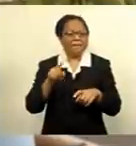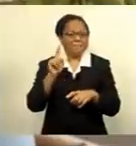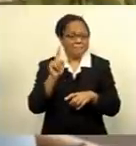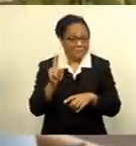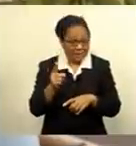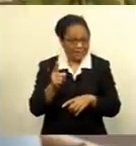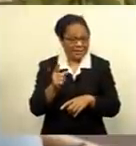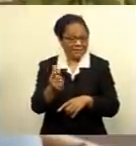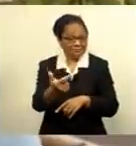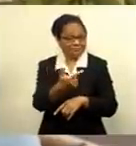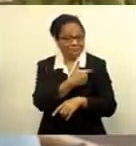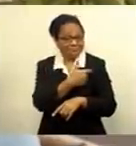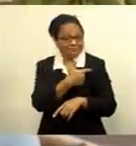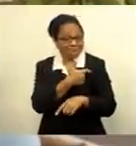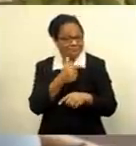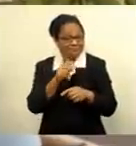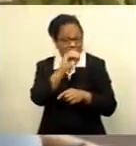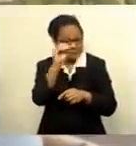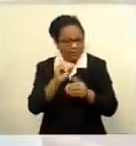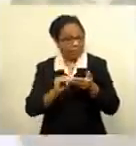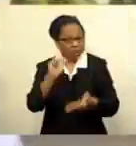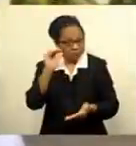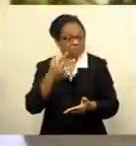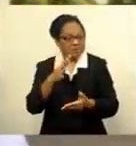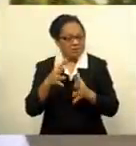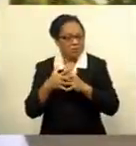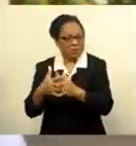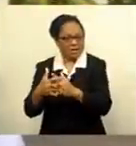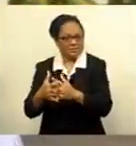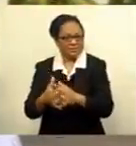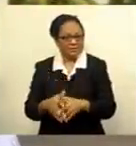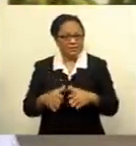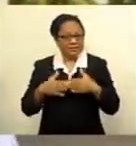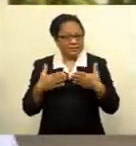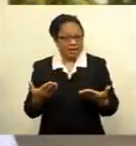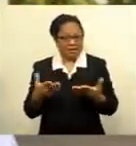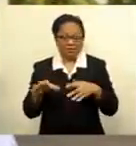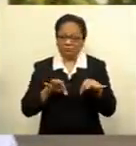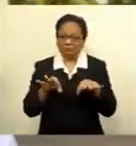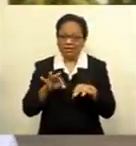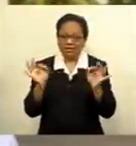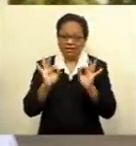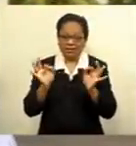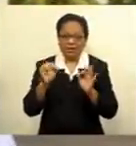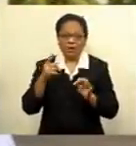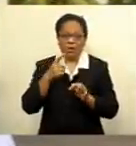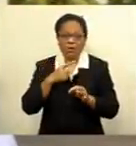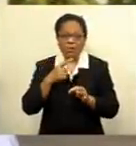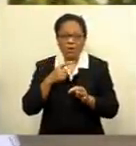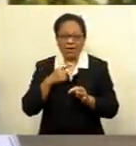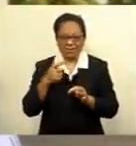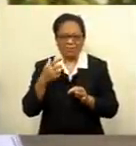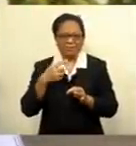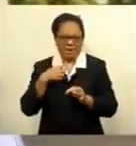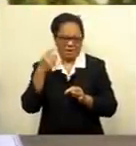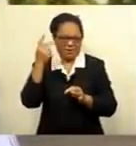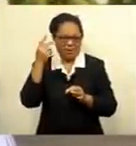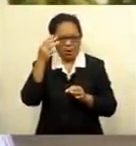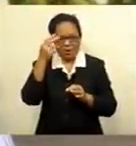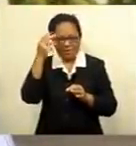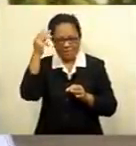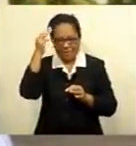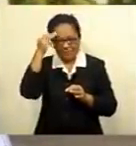percentage goes up, I might travel west. At the moment, I have no plans because my parents are in the vulnerable category, but